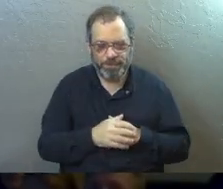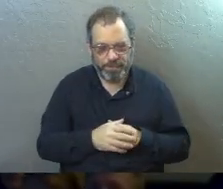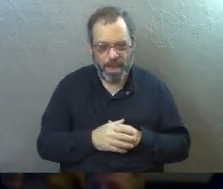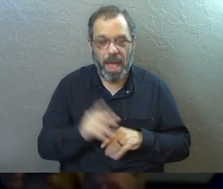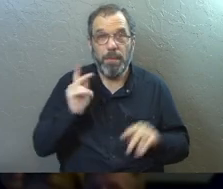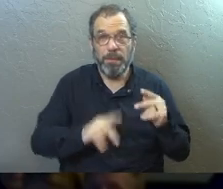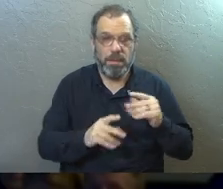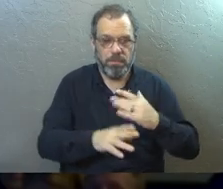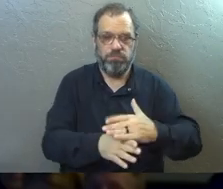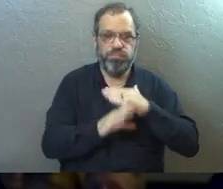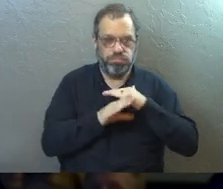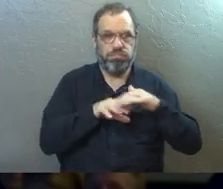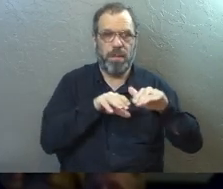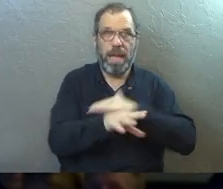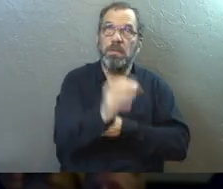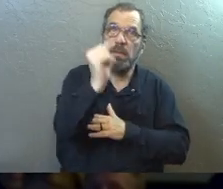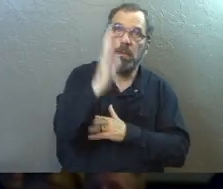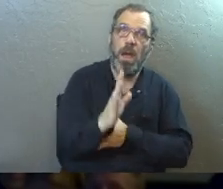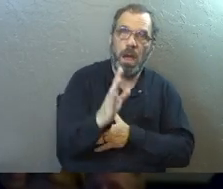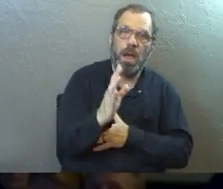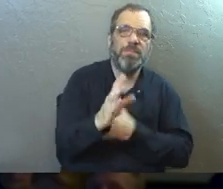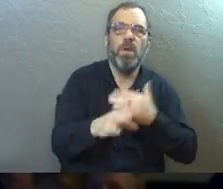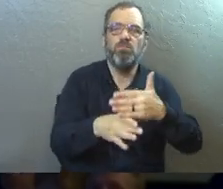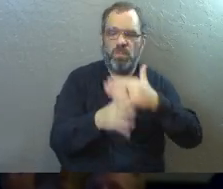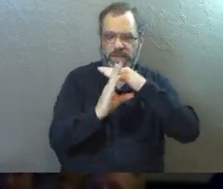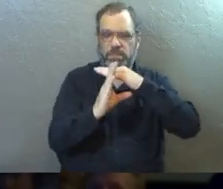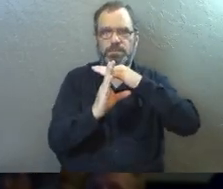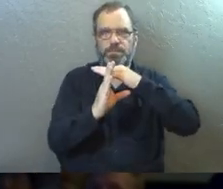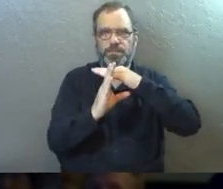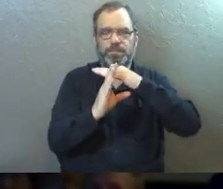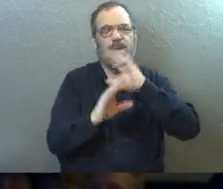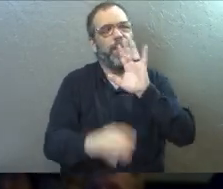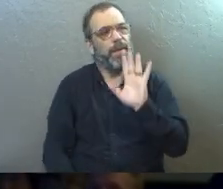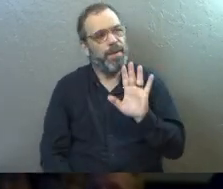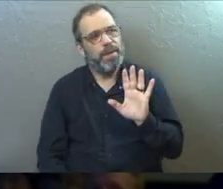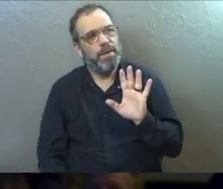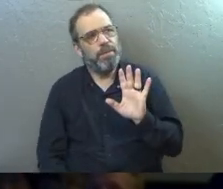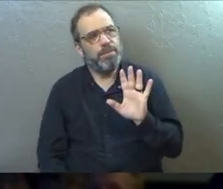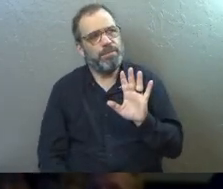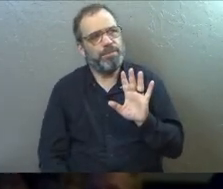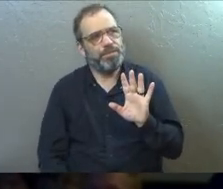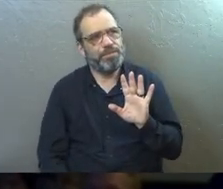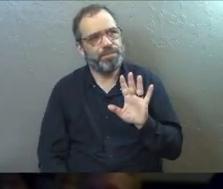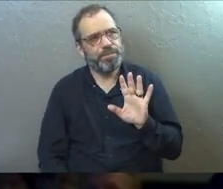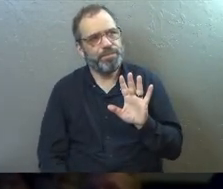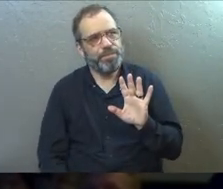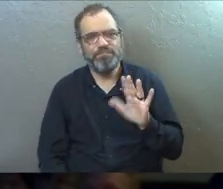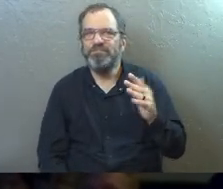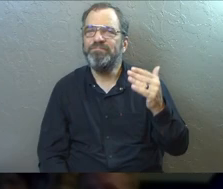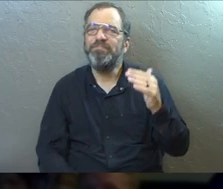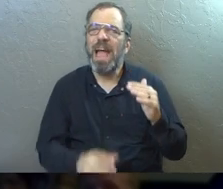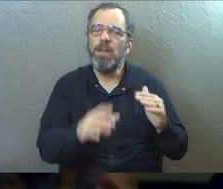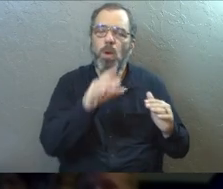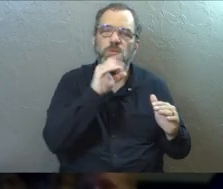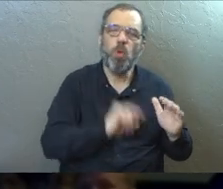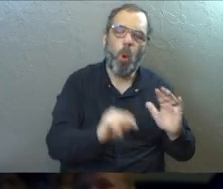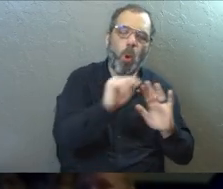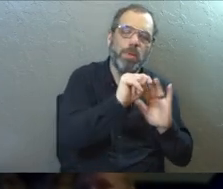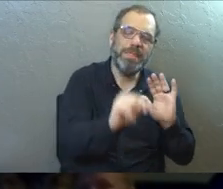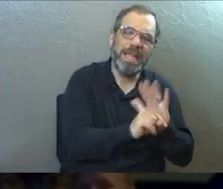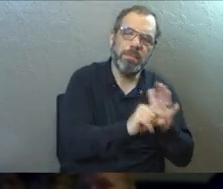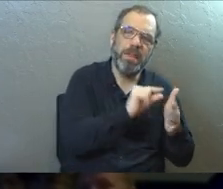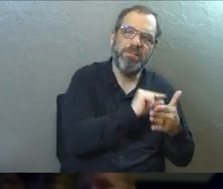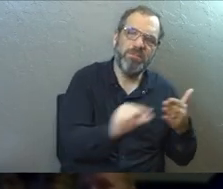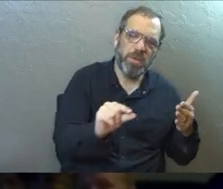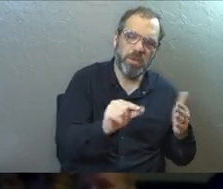prevented from accessing God. Now, I'll just say briefly, I know I read an Old Testament verse. It was